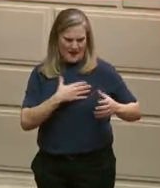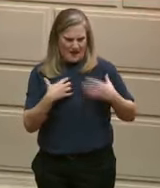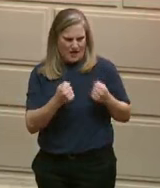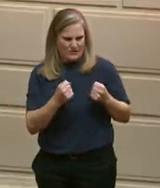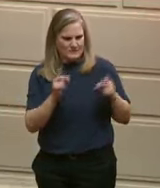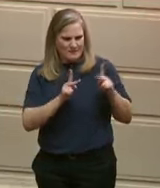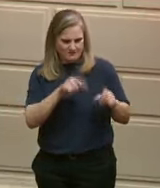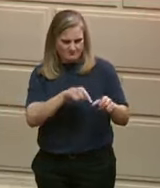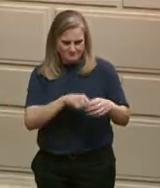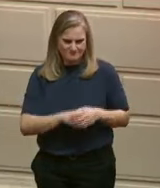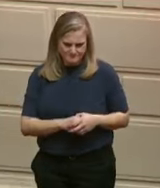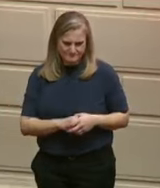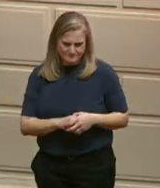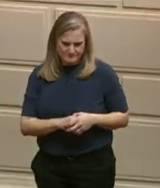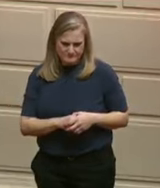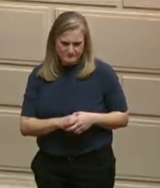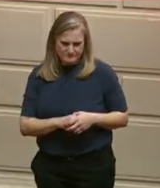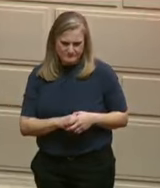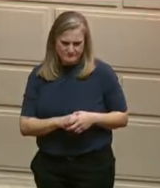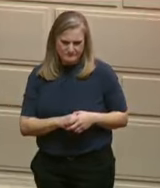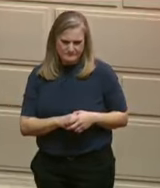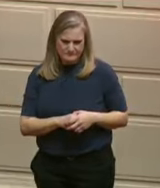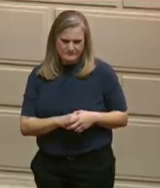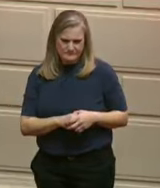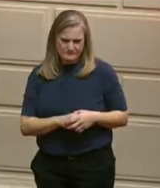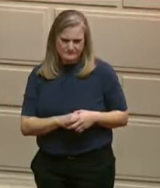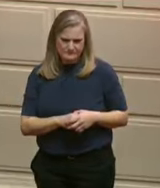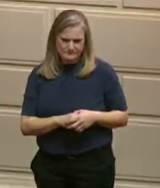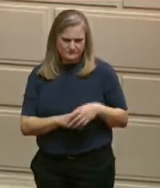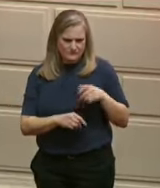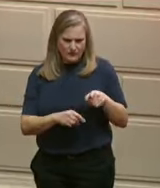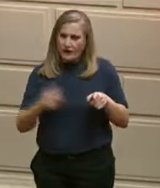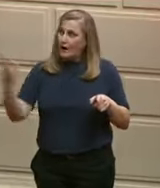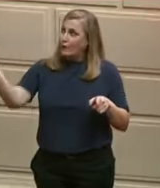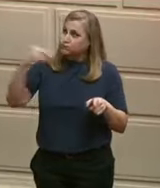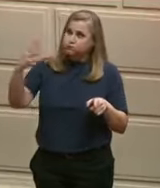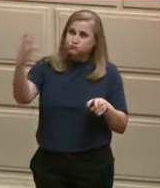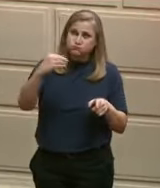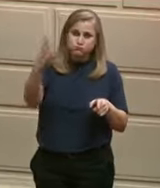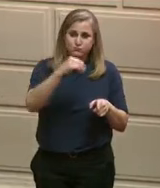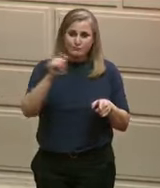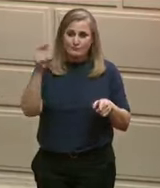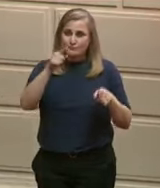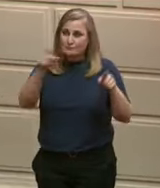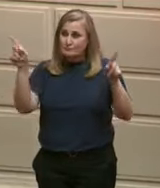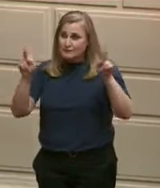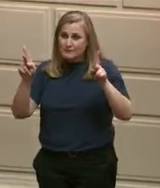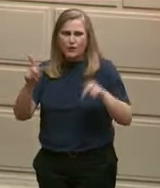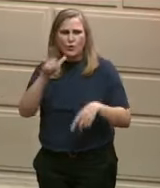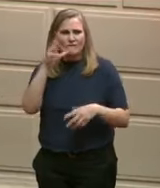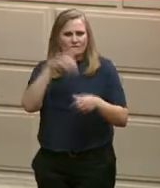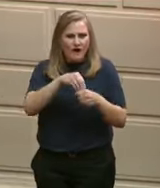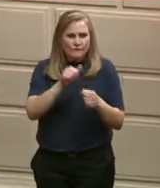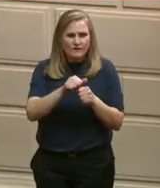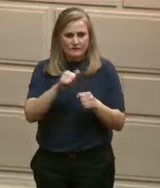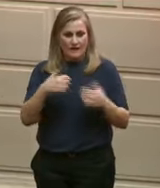With broad input from a wide array of stakeholders who will be ready to do the work.